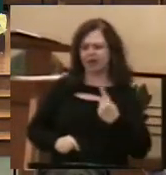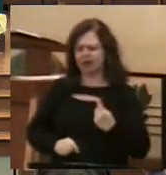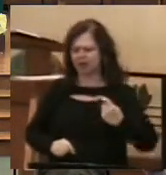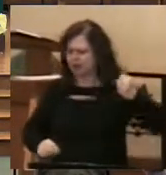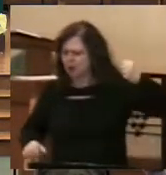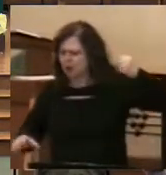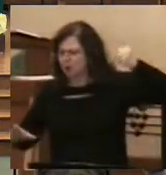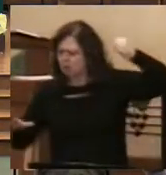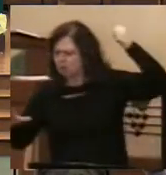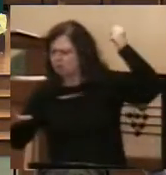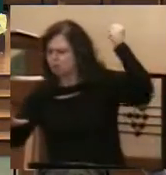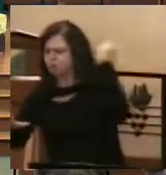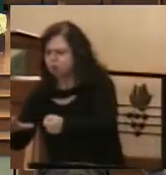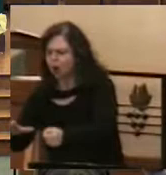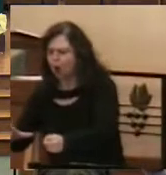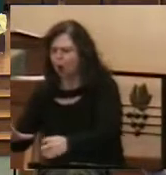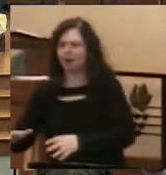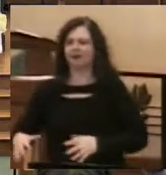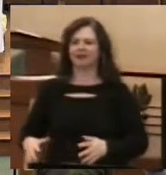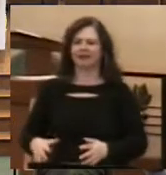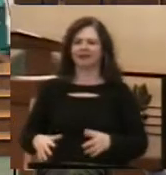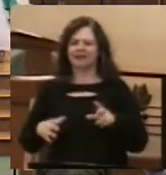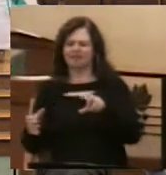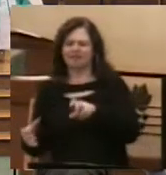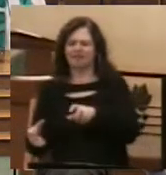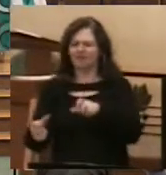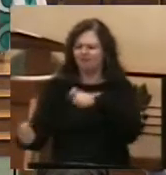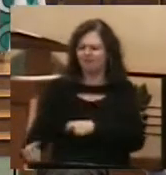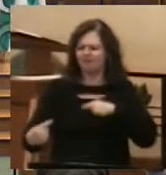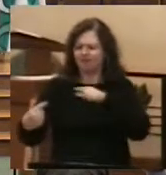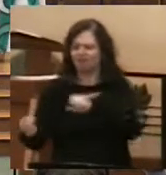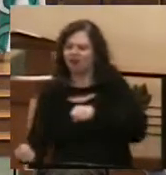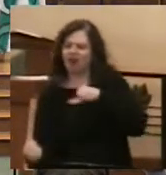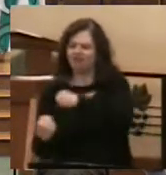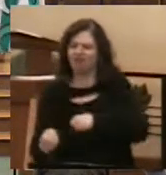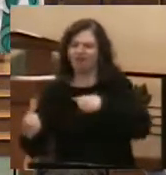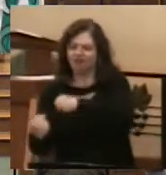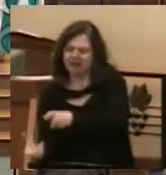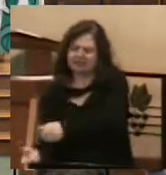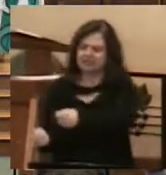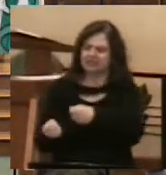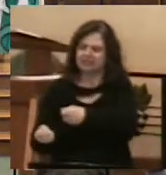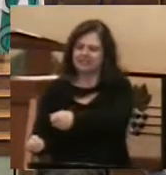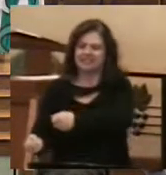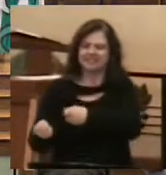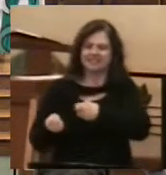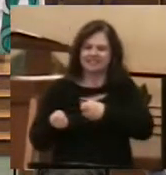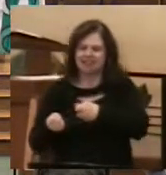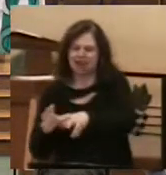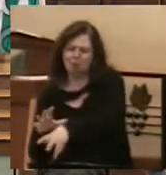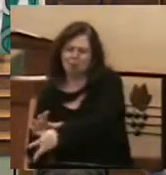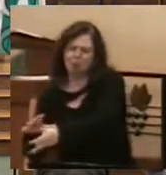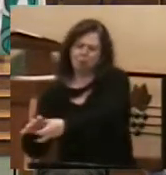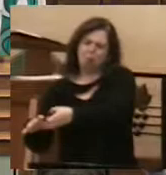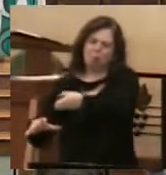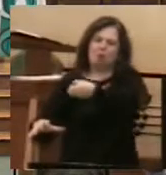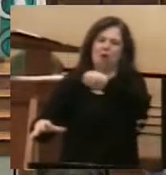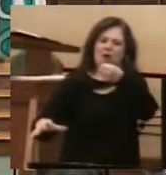and they wrestled that fish out of the hole. It was 102